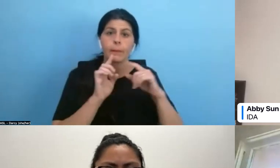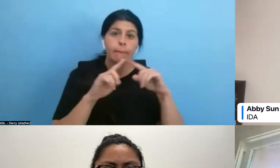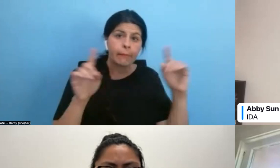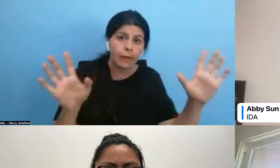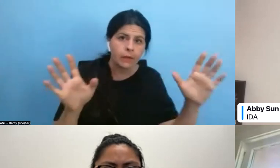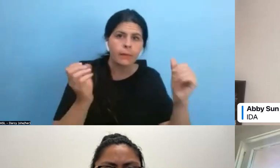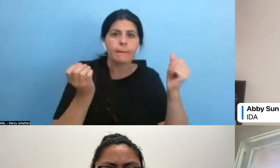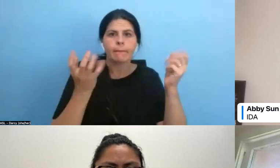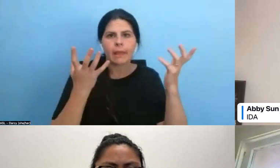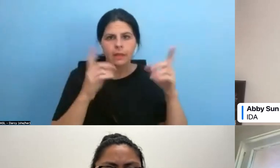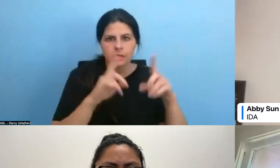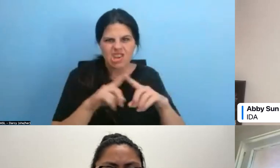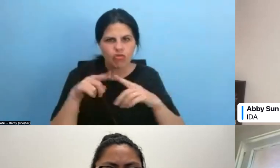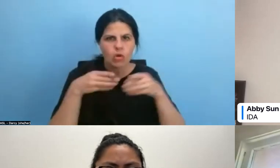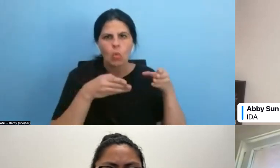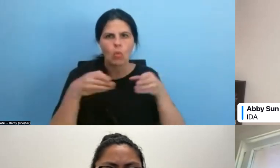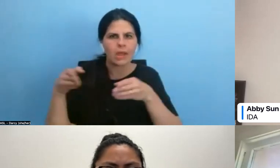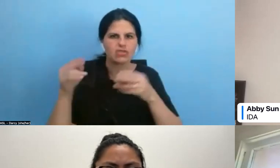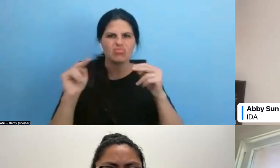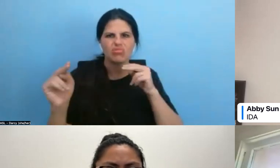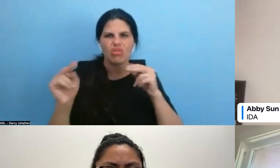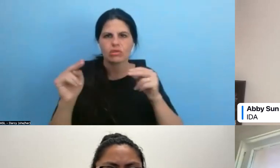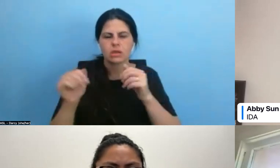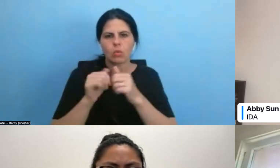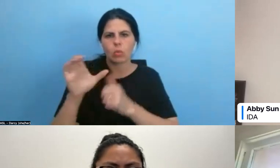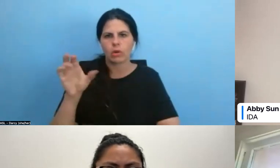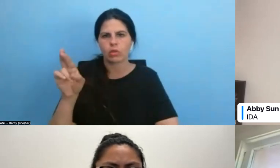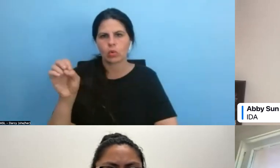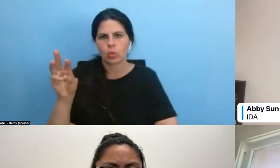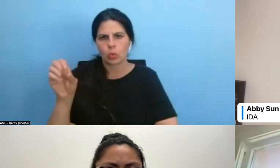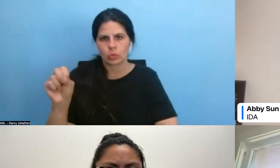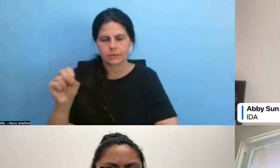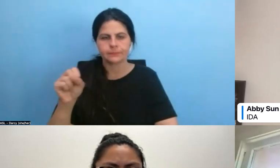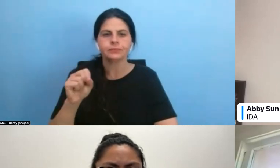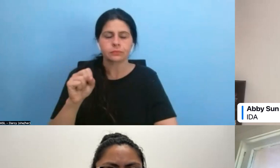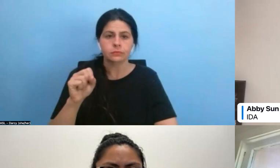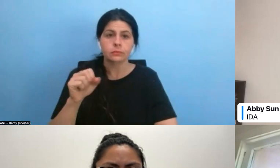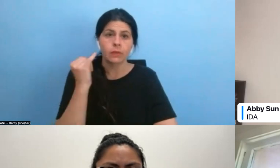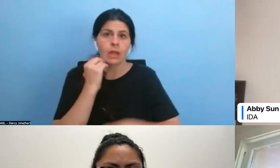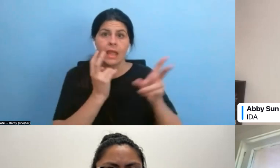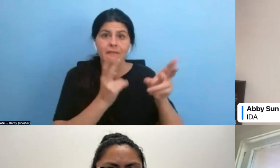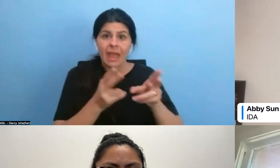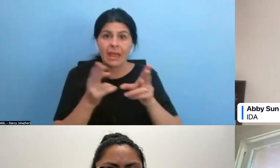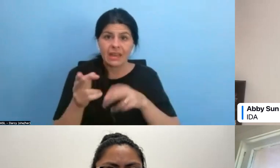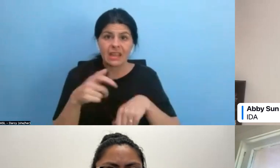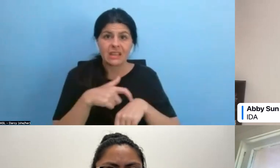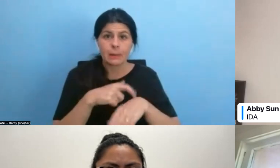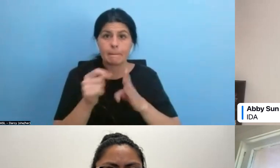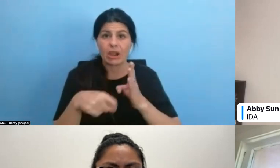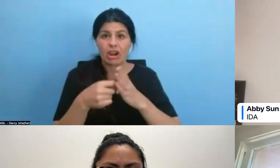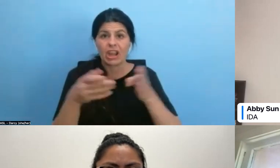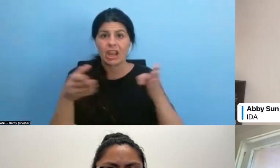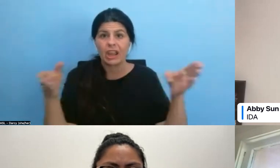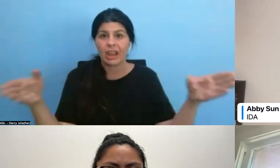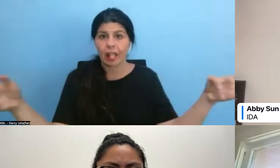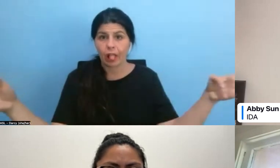of ways to negotiate for crews, like people who, um, if, if the editing period is particularly long and the editor really likes the